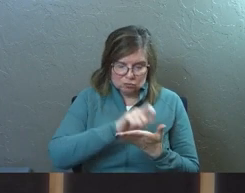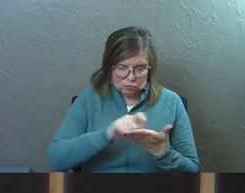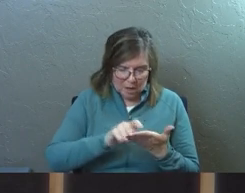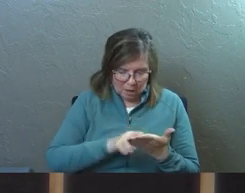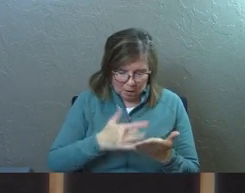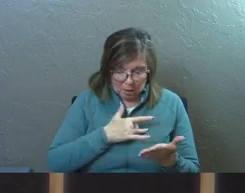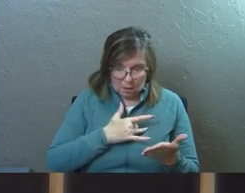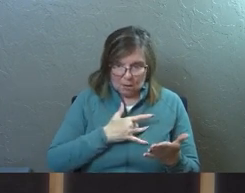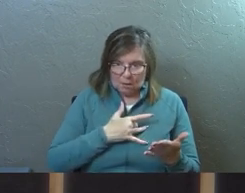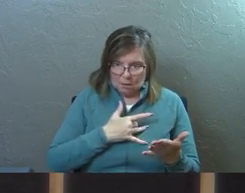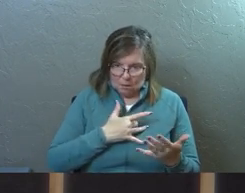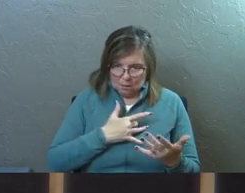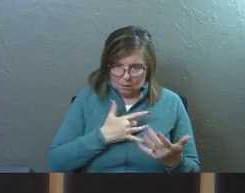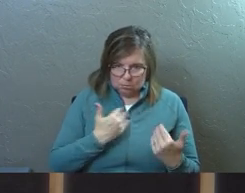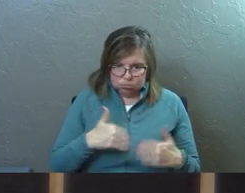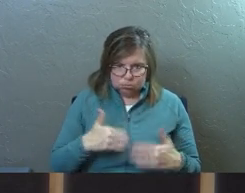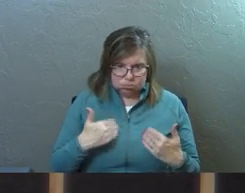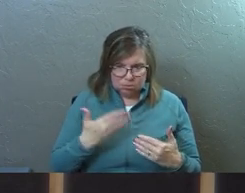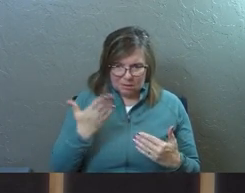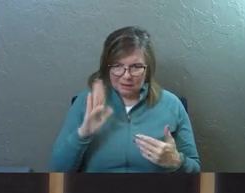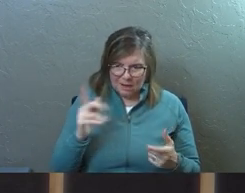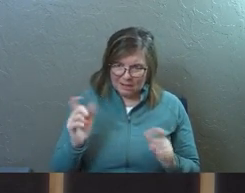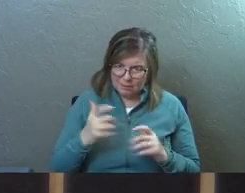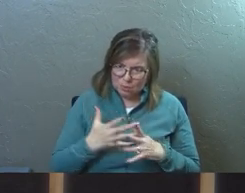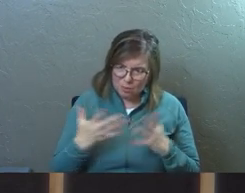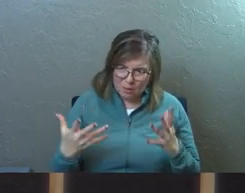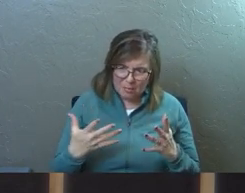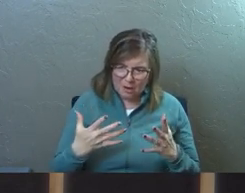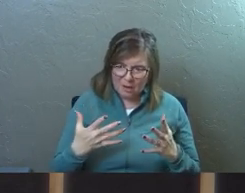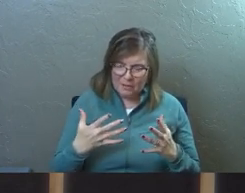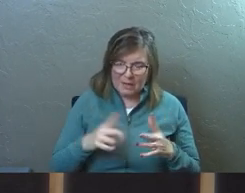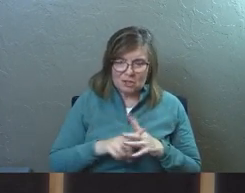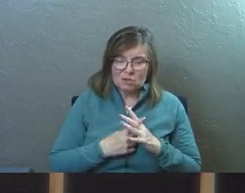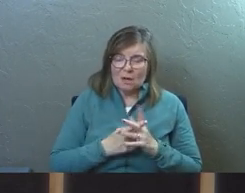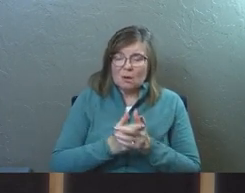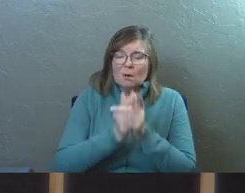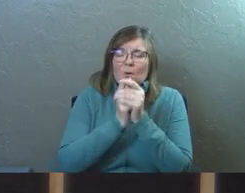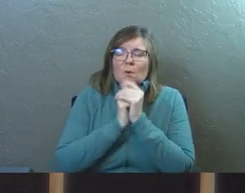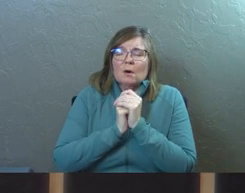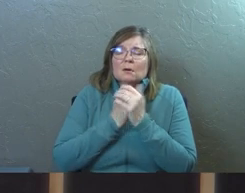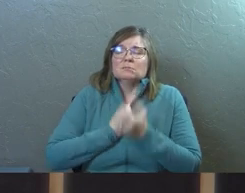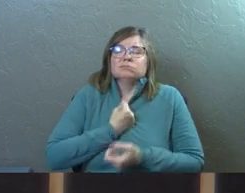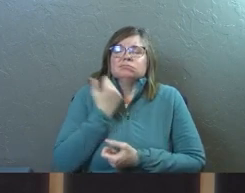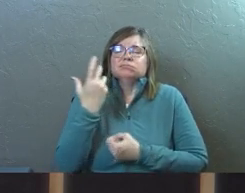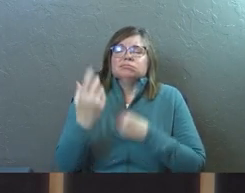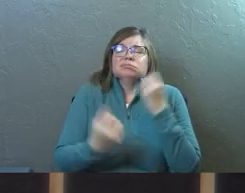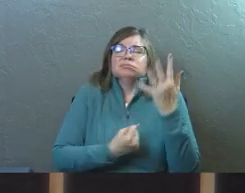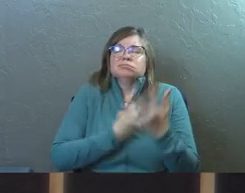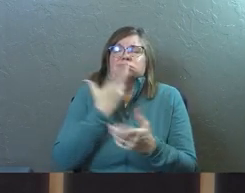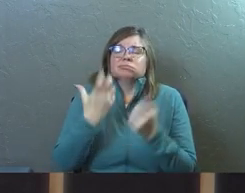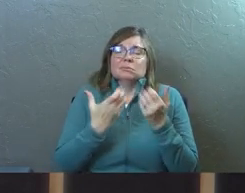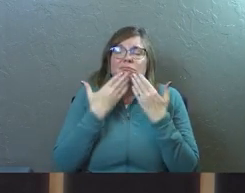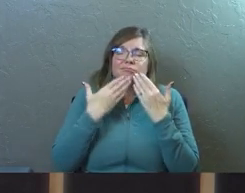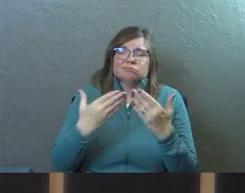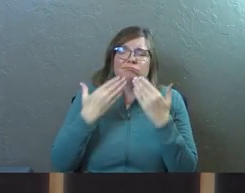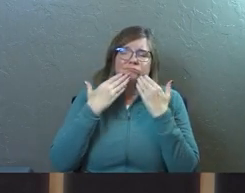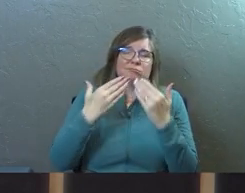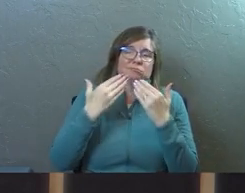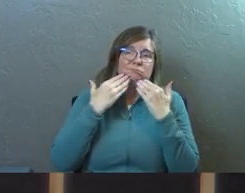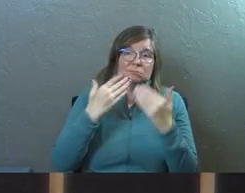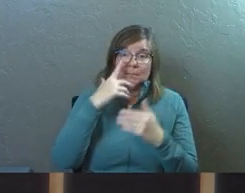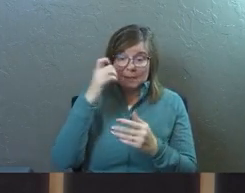he was so full of what God had done for him, he burst into worship. He burst into gratitude.